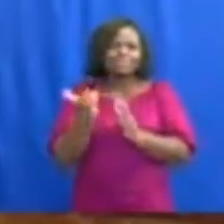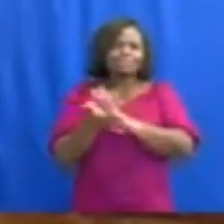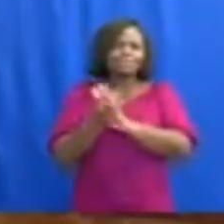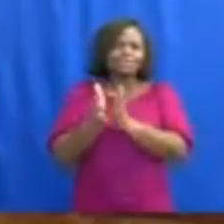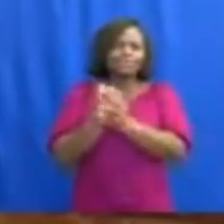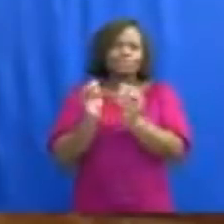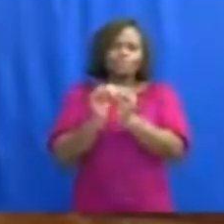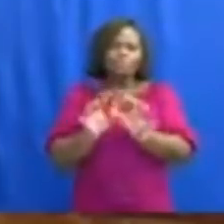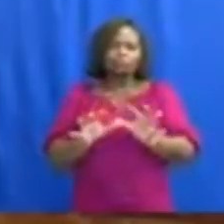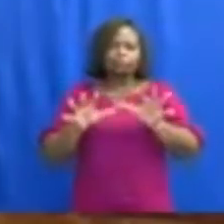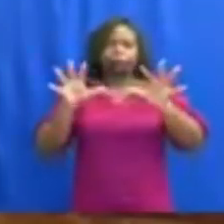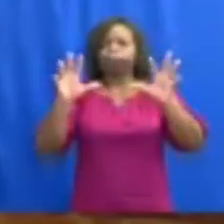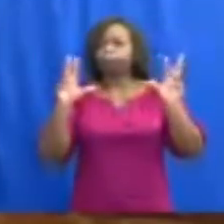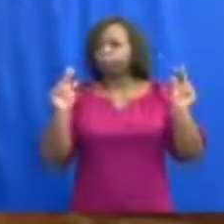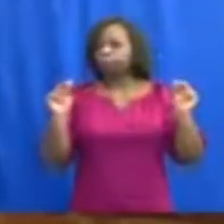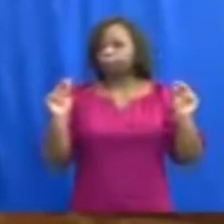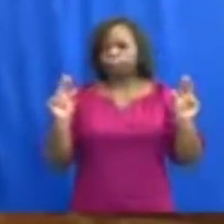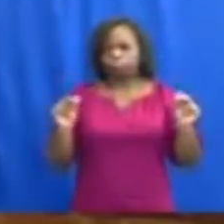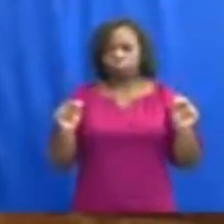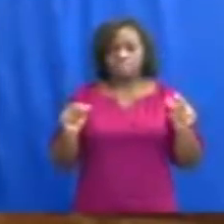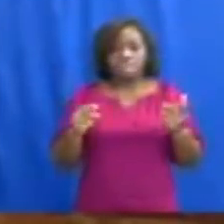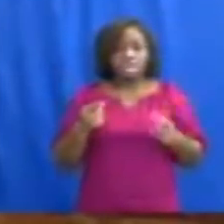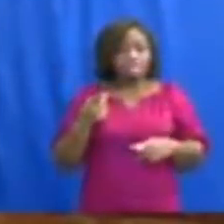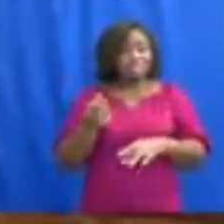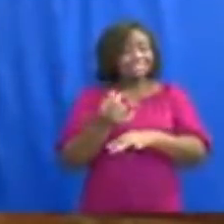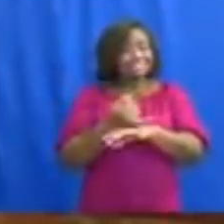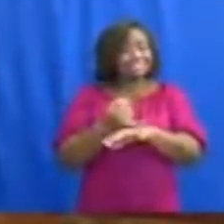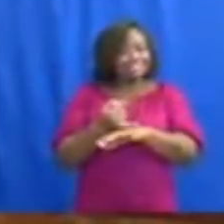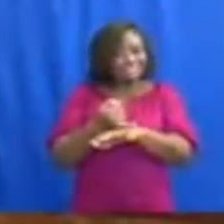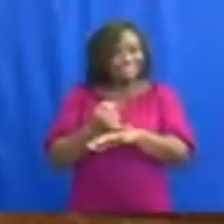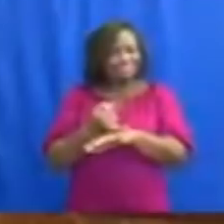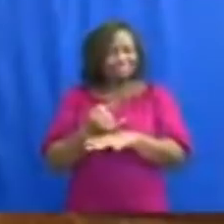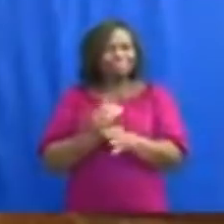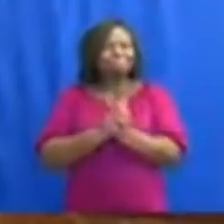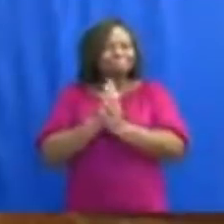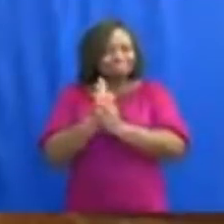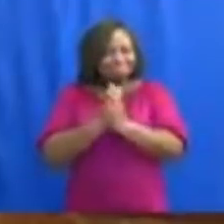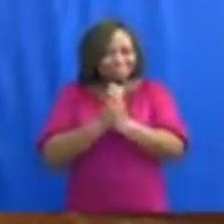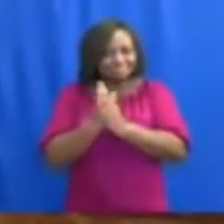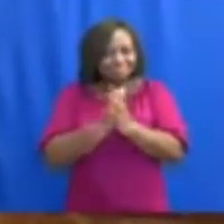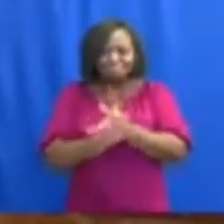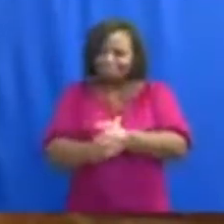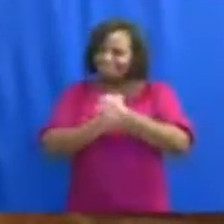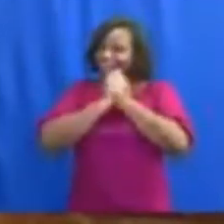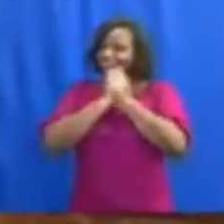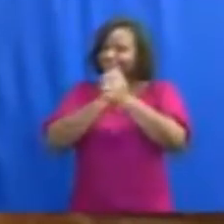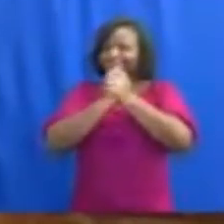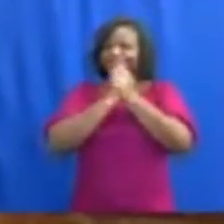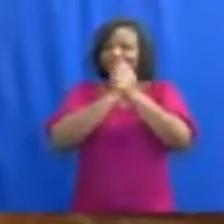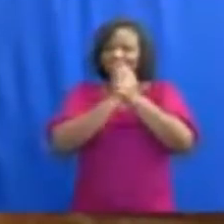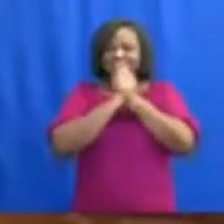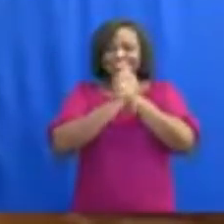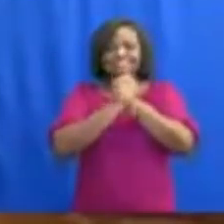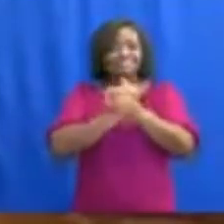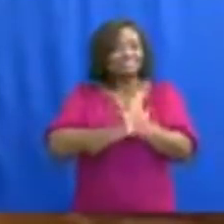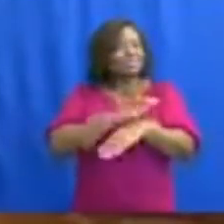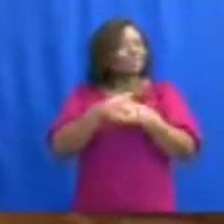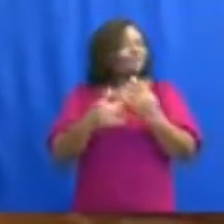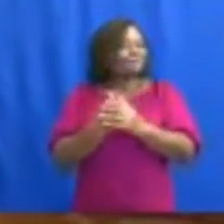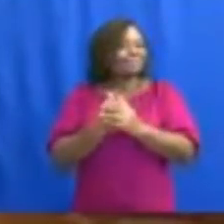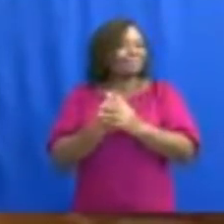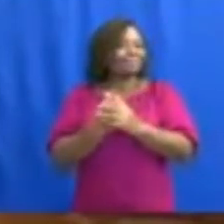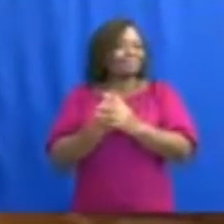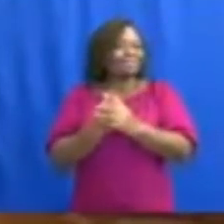overrun. Such institutions deserve the sincere appreciation of the entire nation,